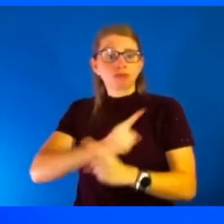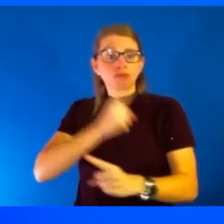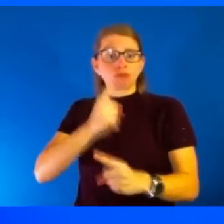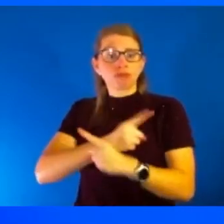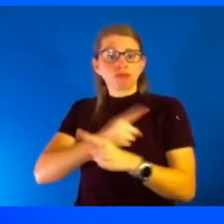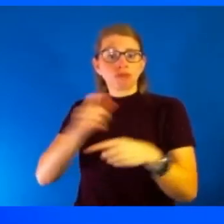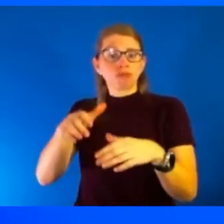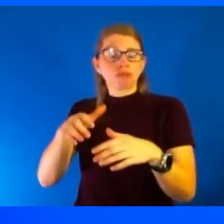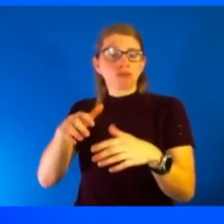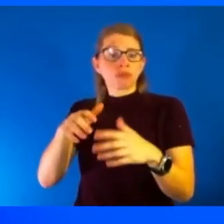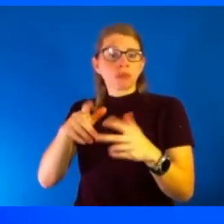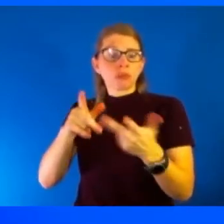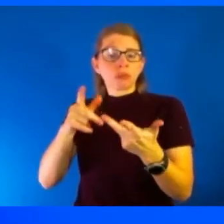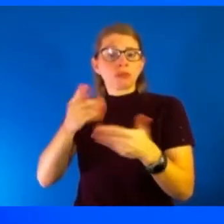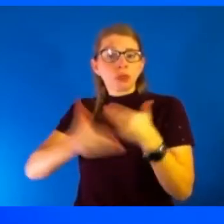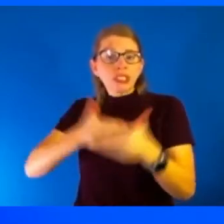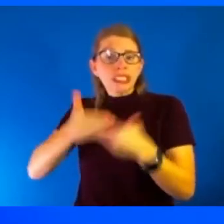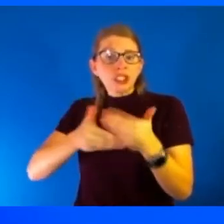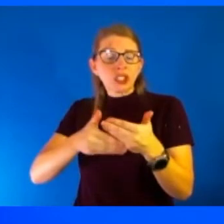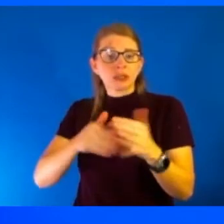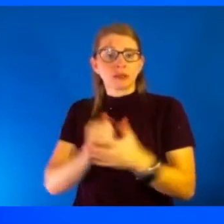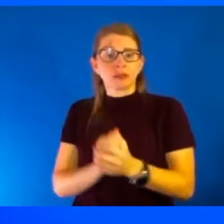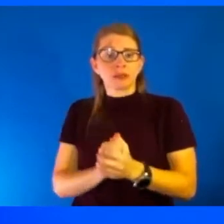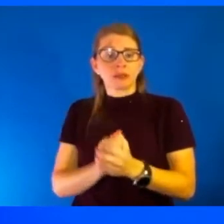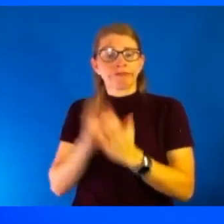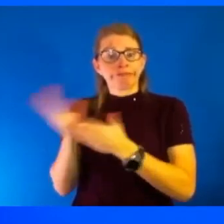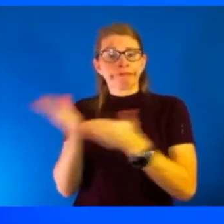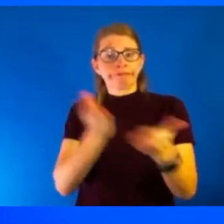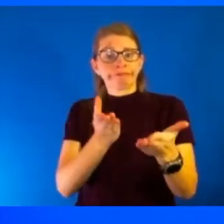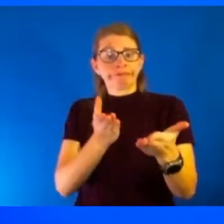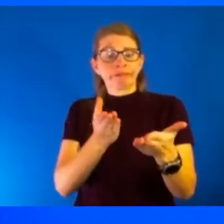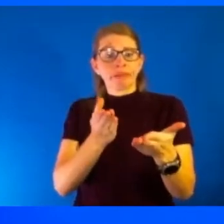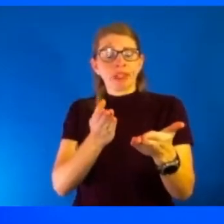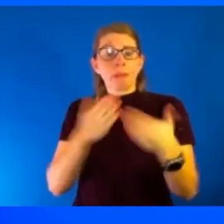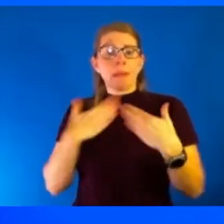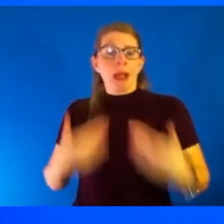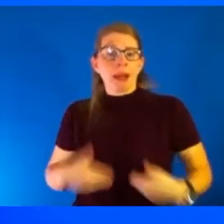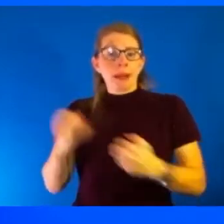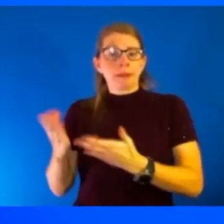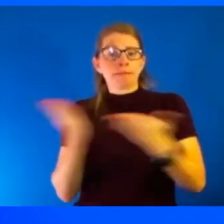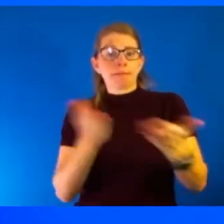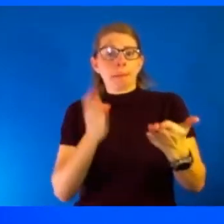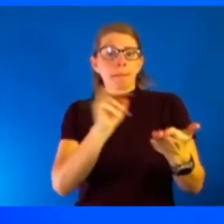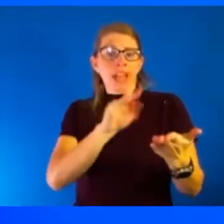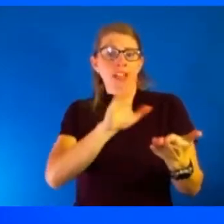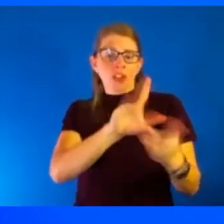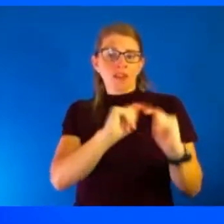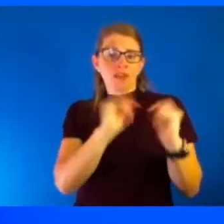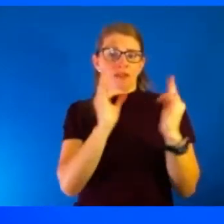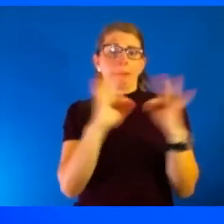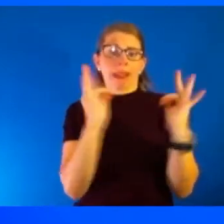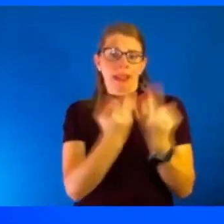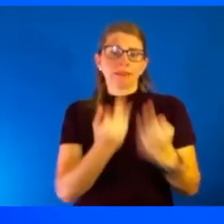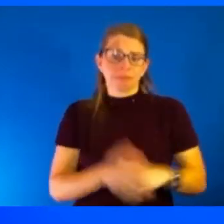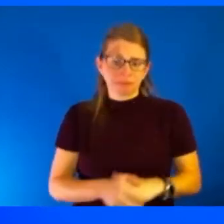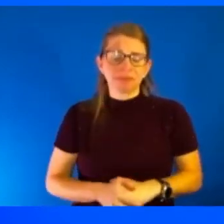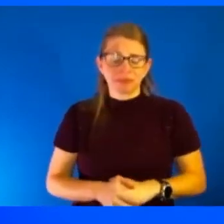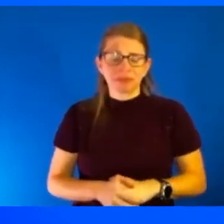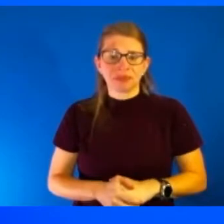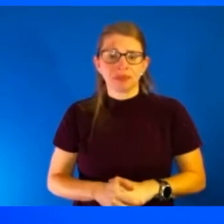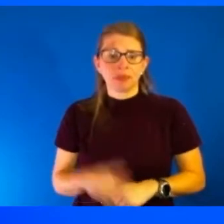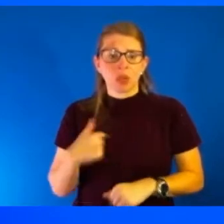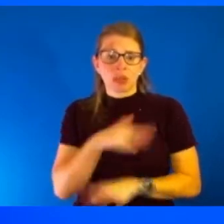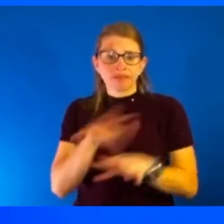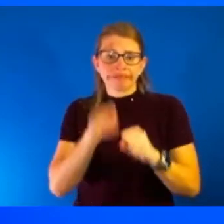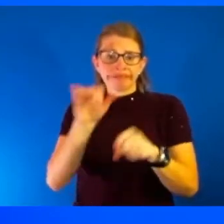to be able to have their, you know, be delivered back to their families and cared for in the appropriate way. So we were, we did that work too, and that's